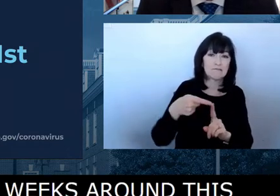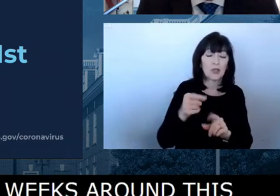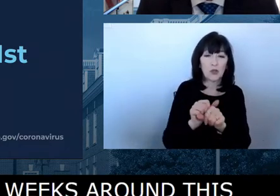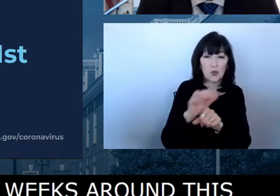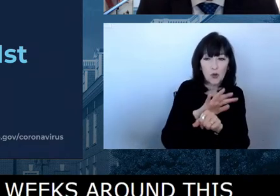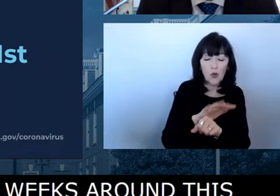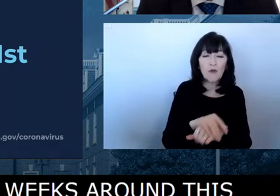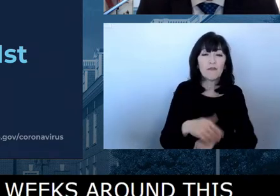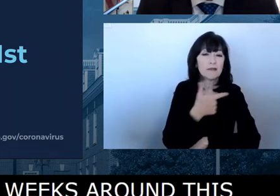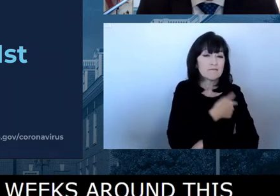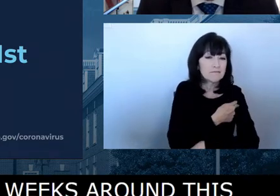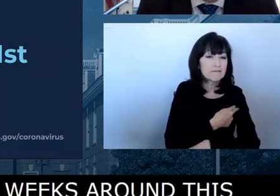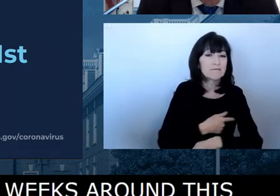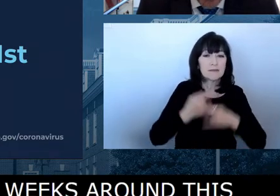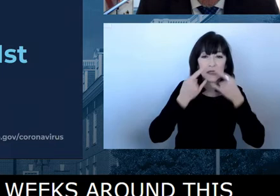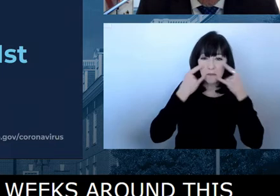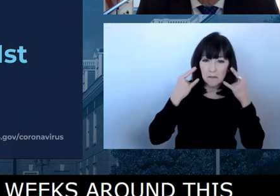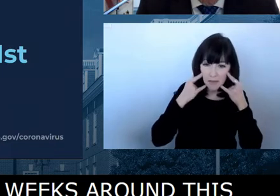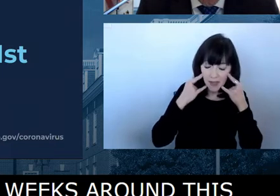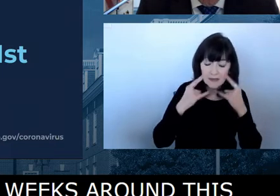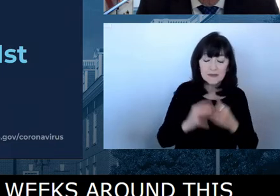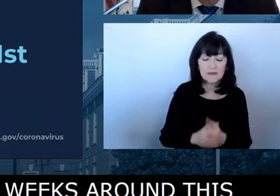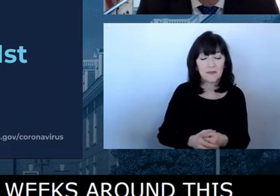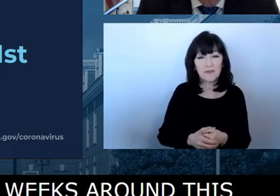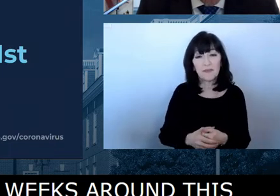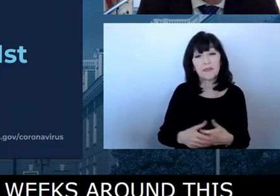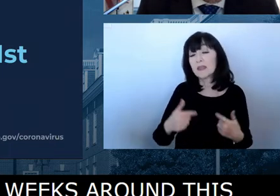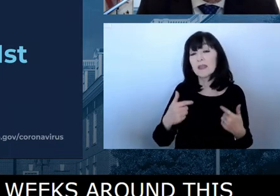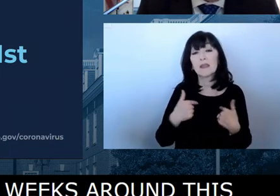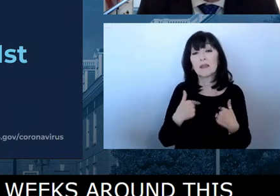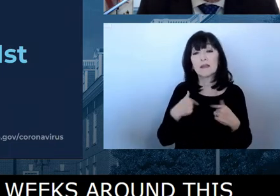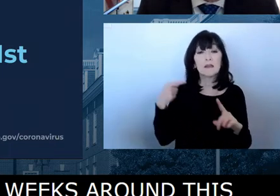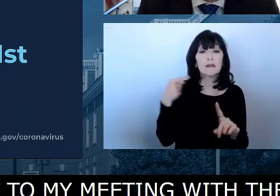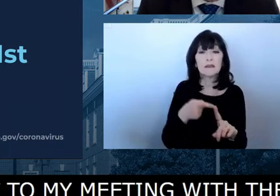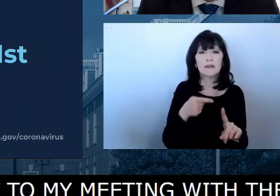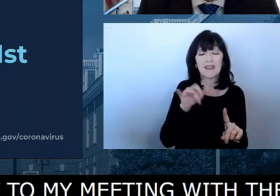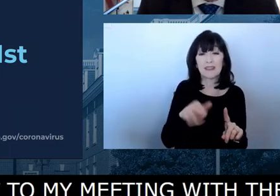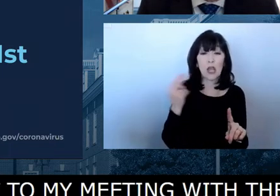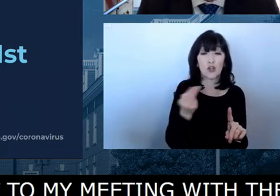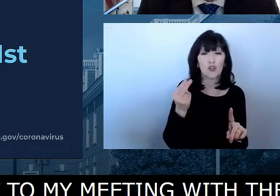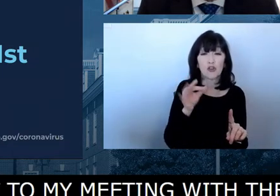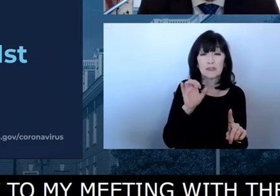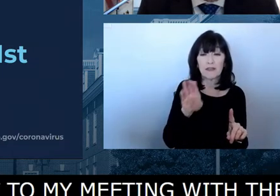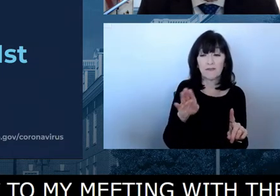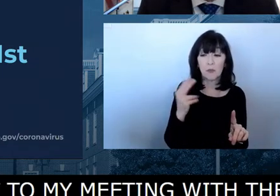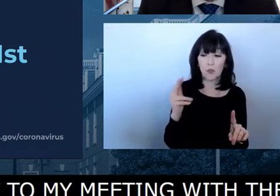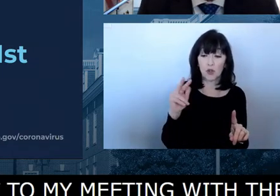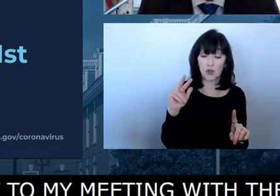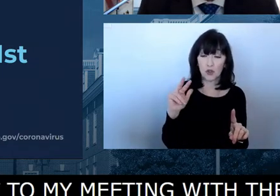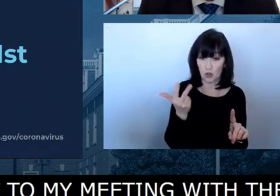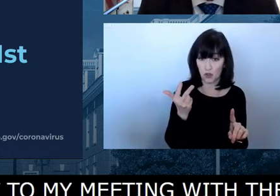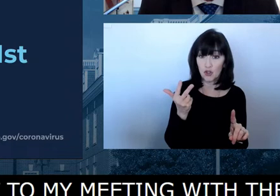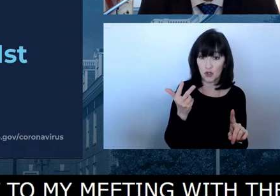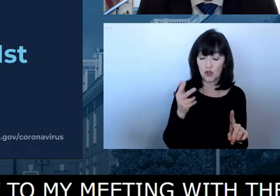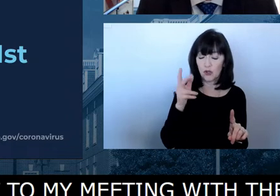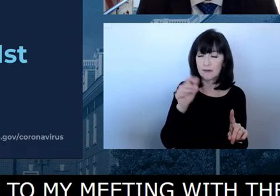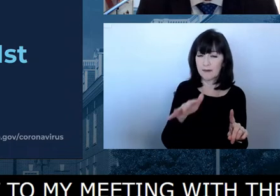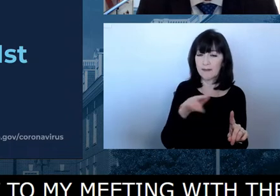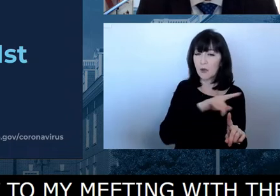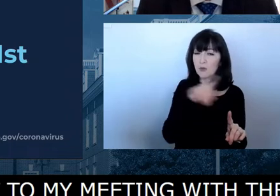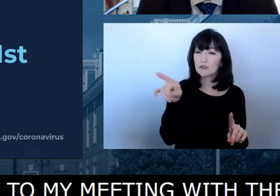my meeting with the school chiefs on Thursday, February 3rd, and then soon after the charter leads,